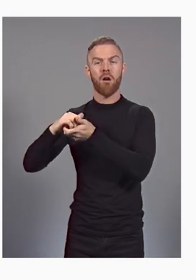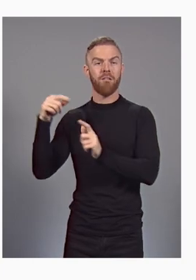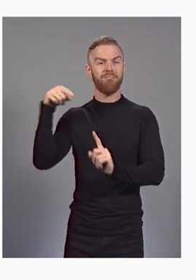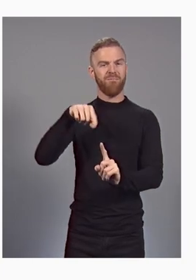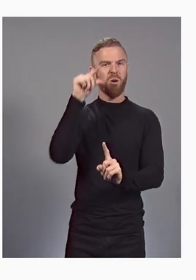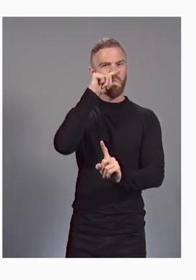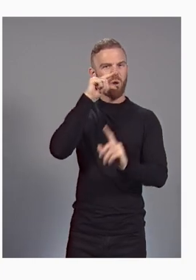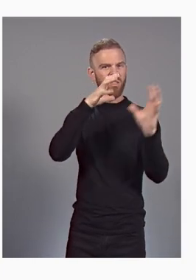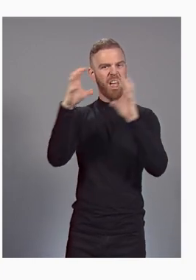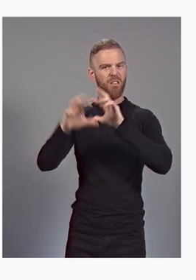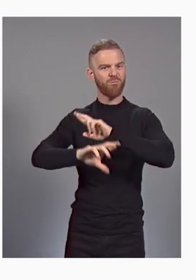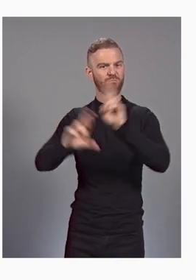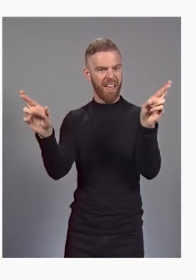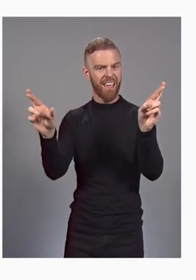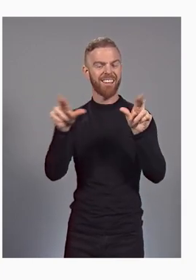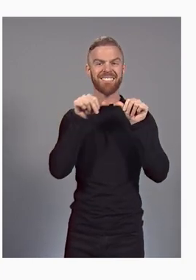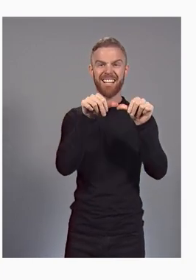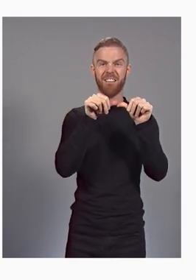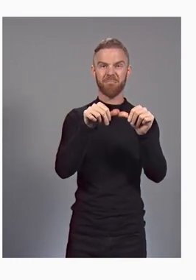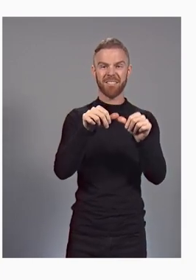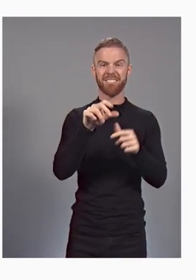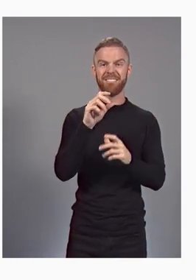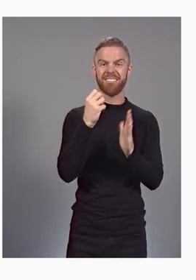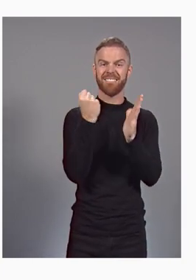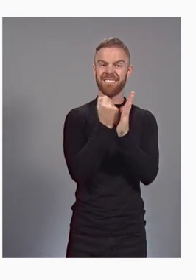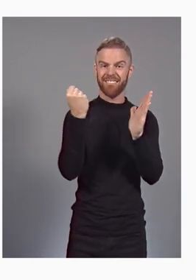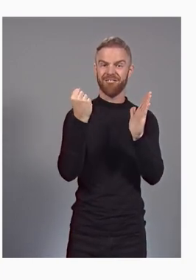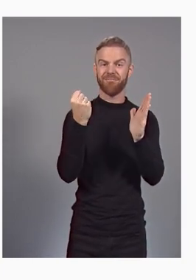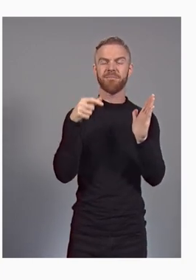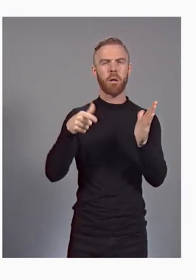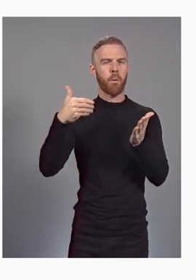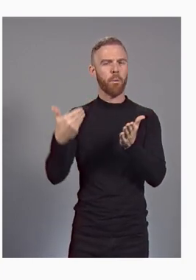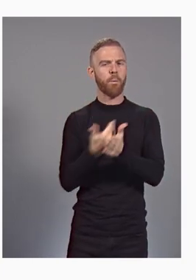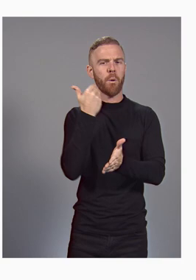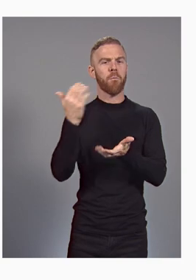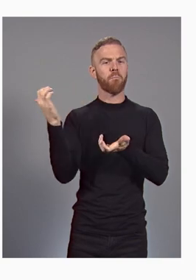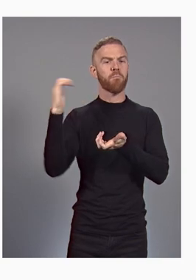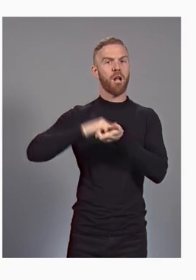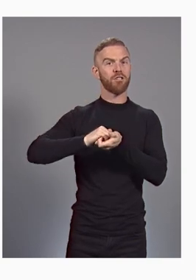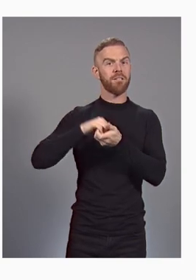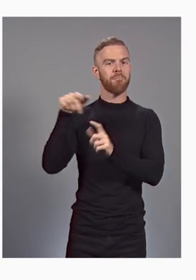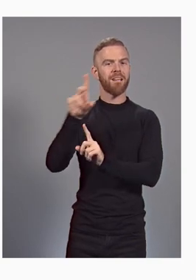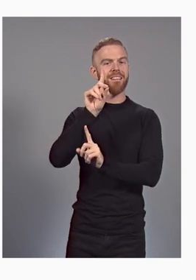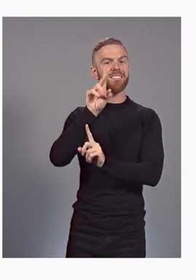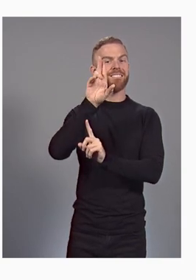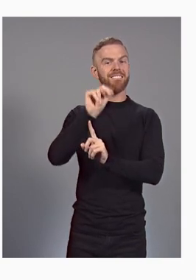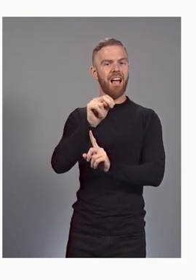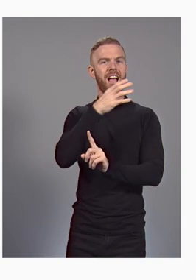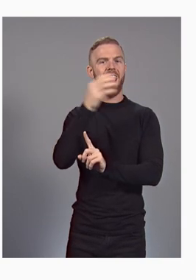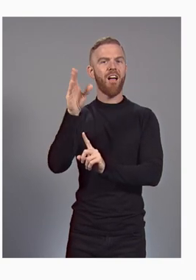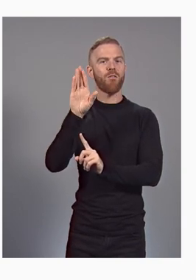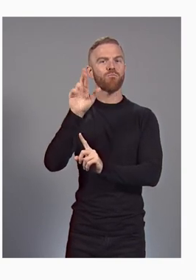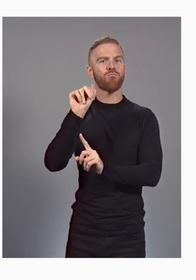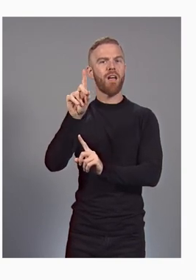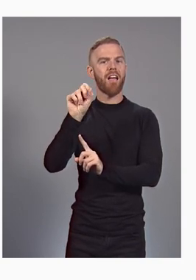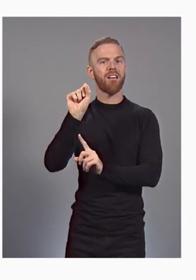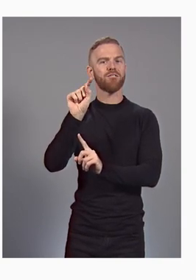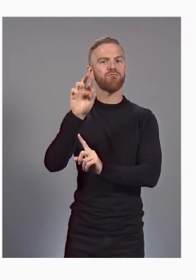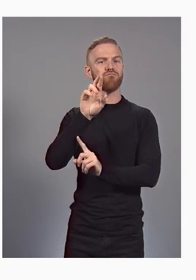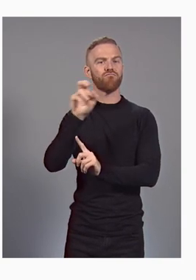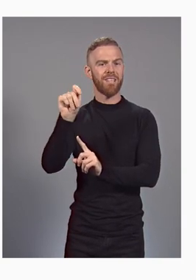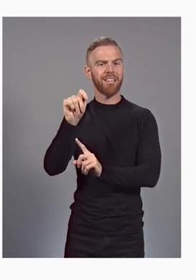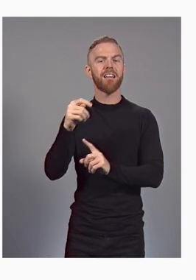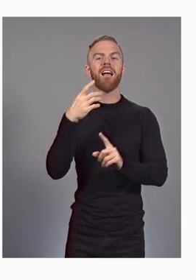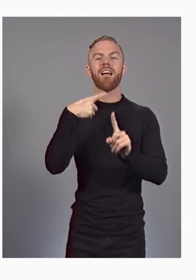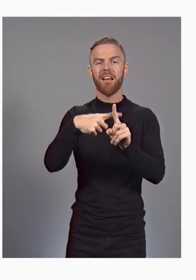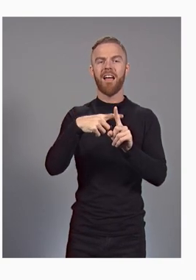Google Cloud ready sustainability designation. And a new partnership with Dun & Bradstreet and Climate